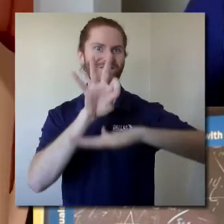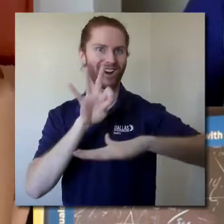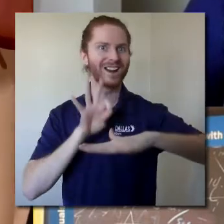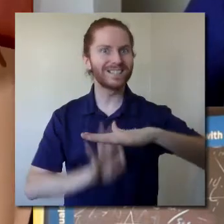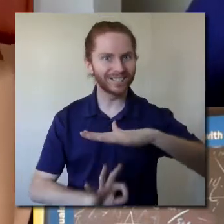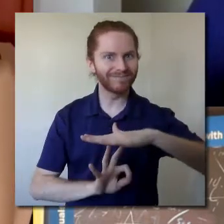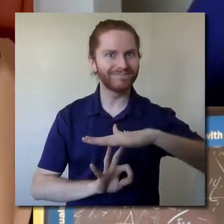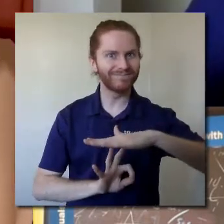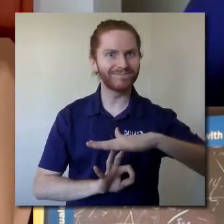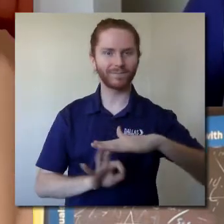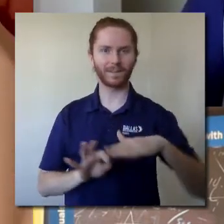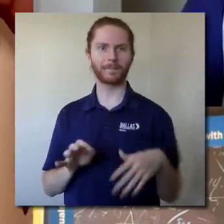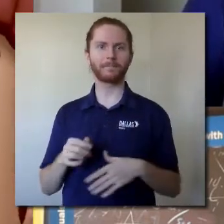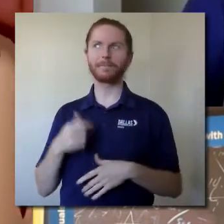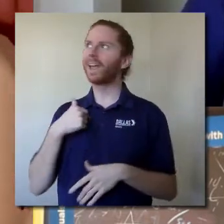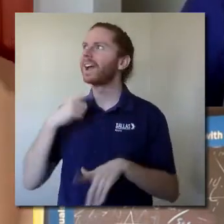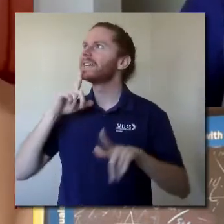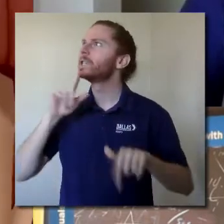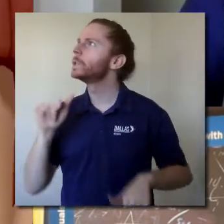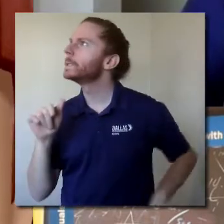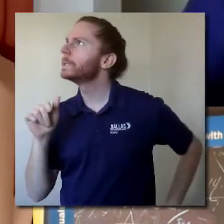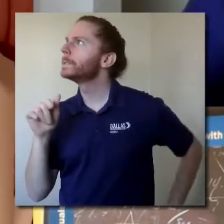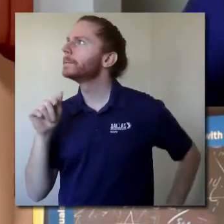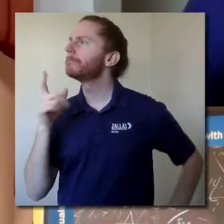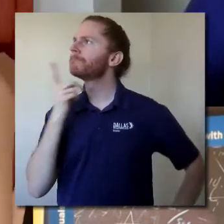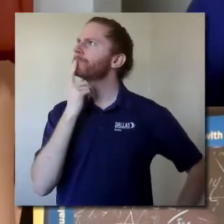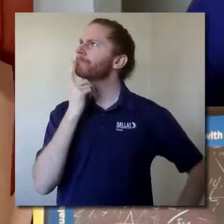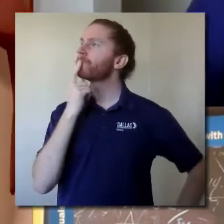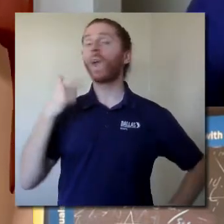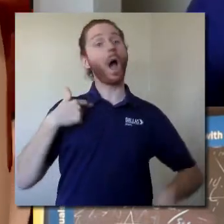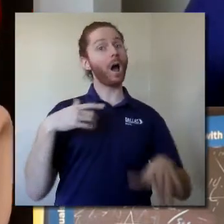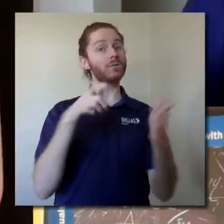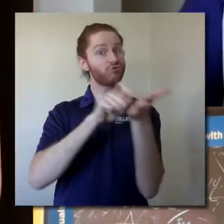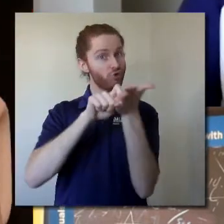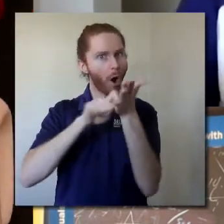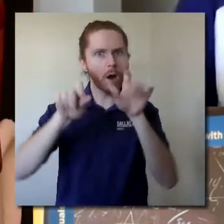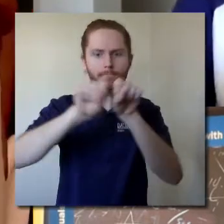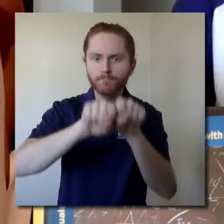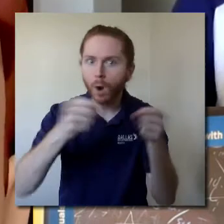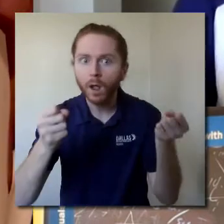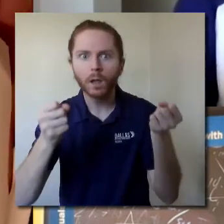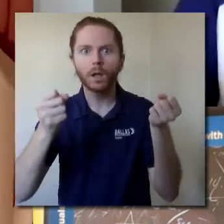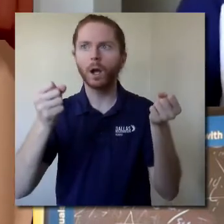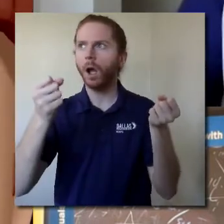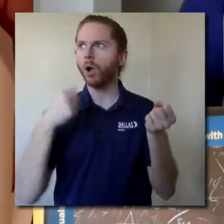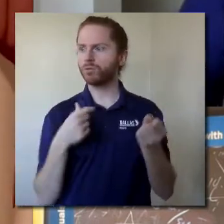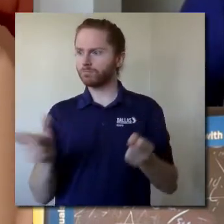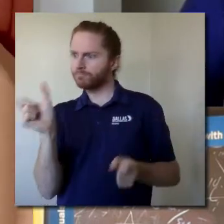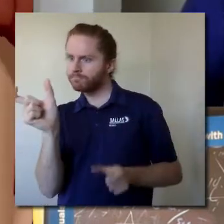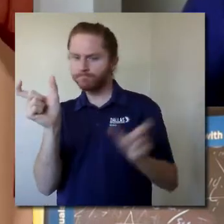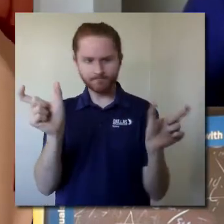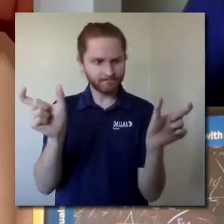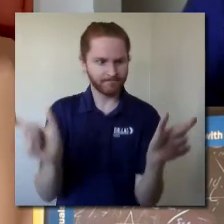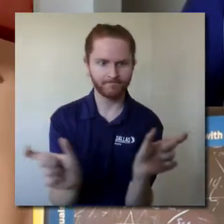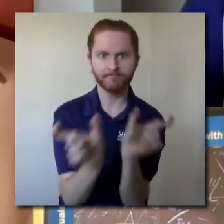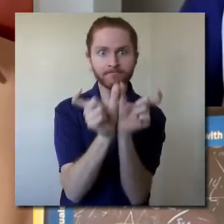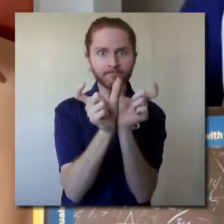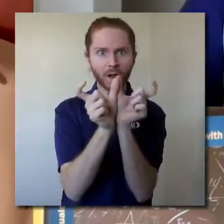the chalk in half, then put the two halves together. One half plus one half equals one hole.